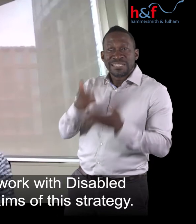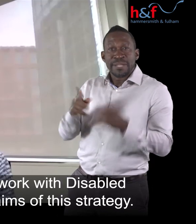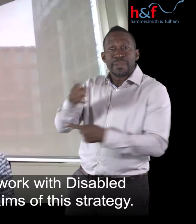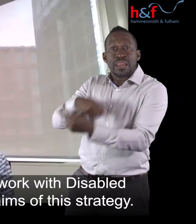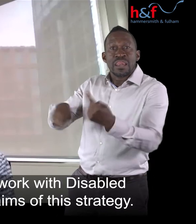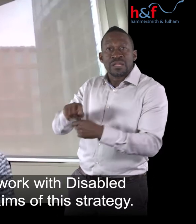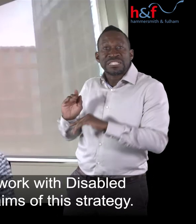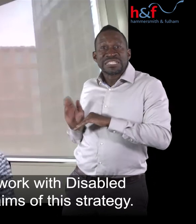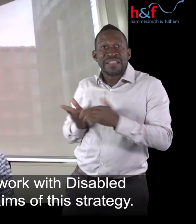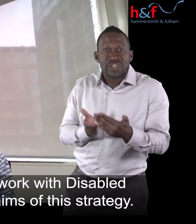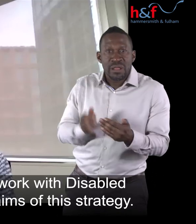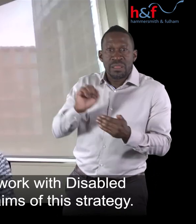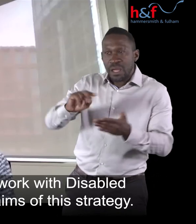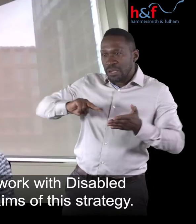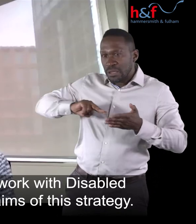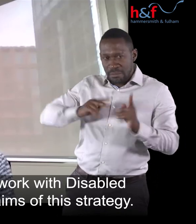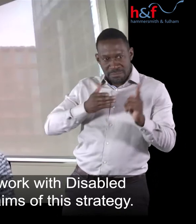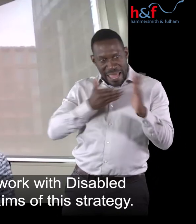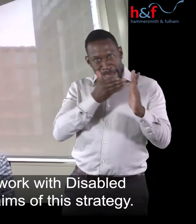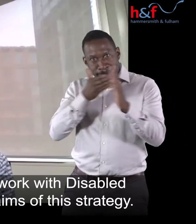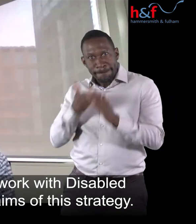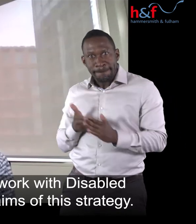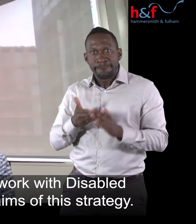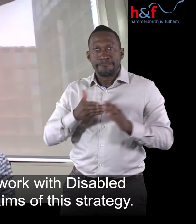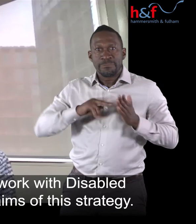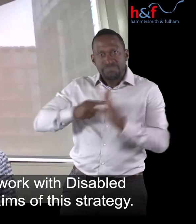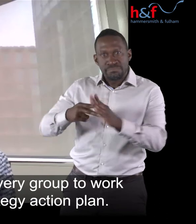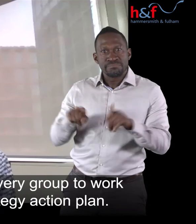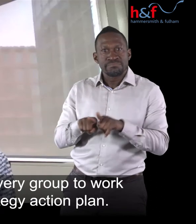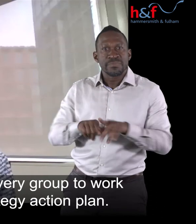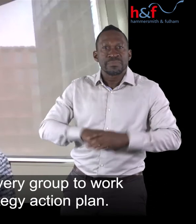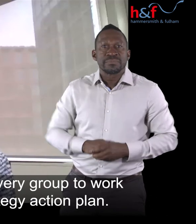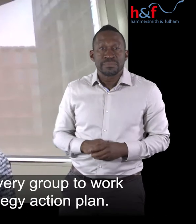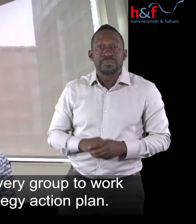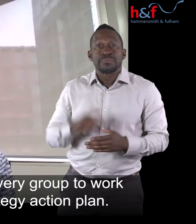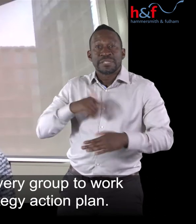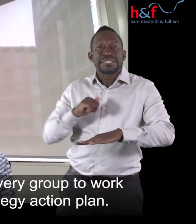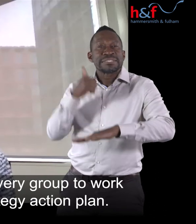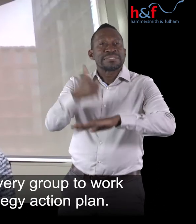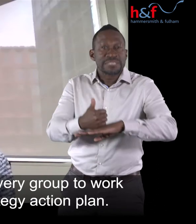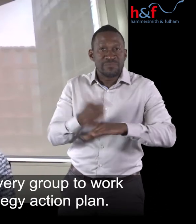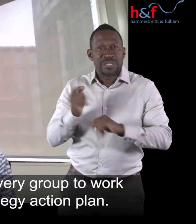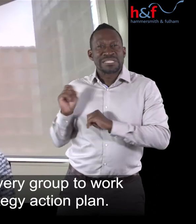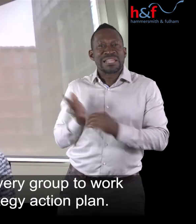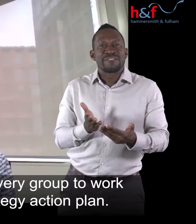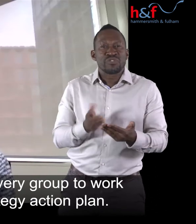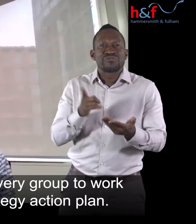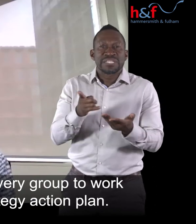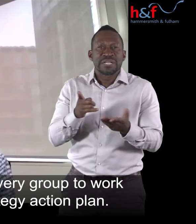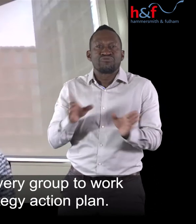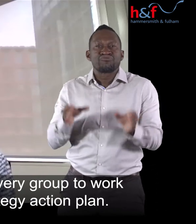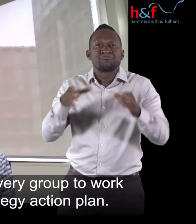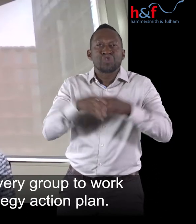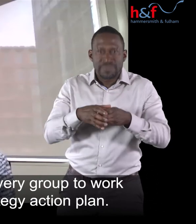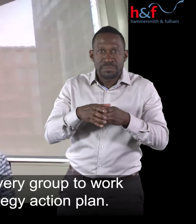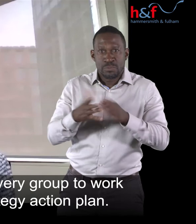disabled residents to deliver the aims of this strategy. We're setting up a delivery group to work together on the strategy